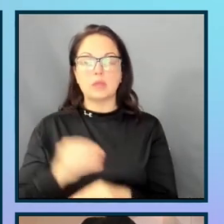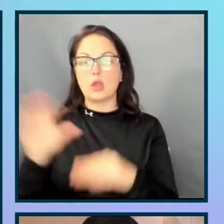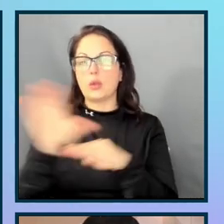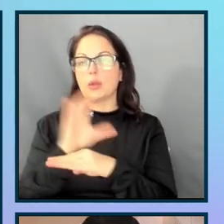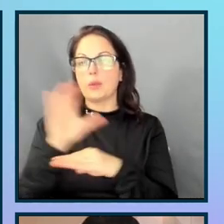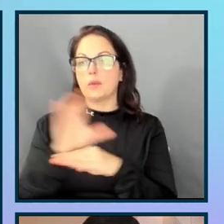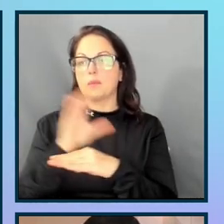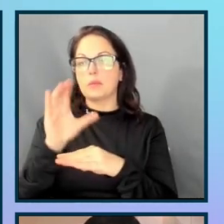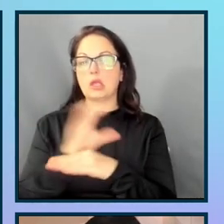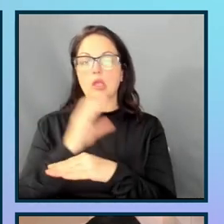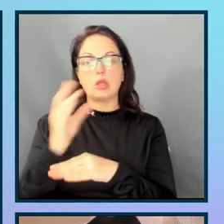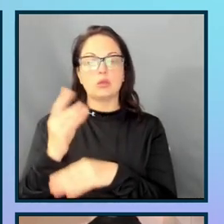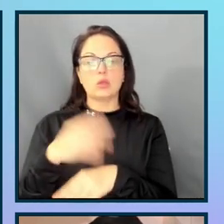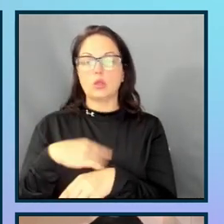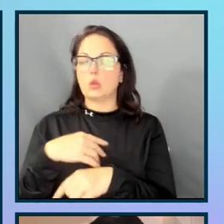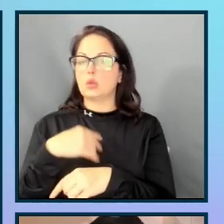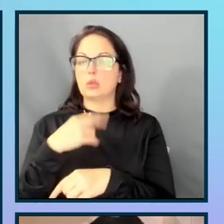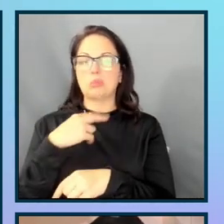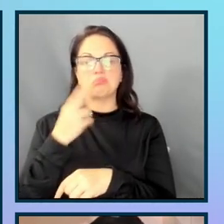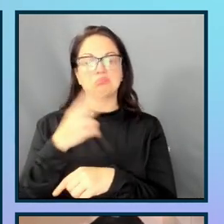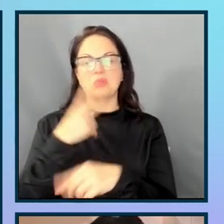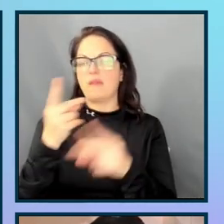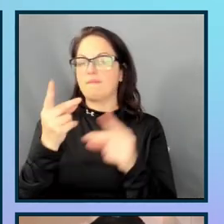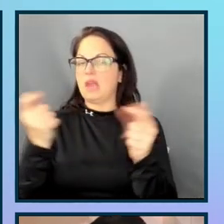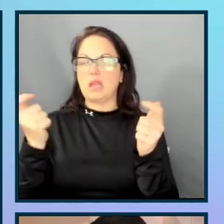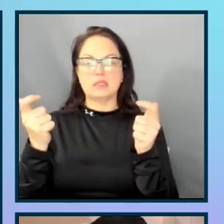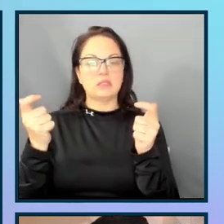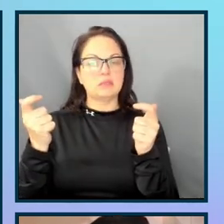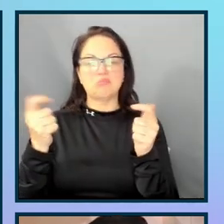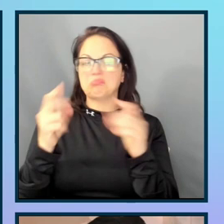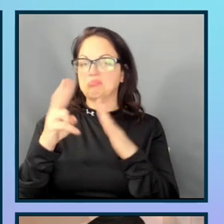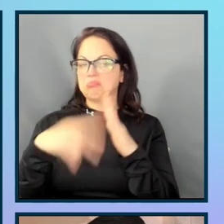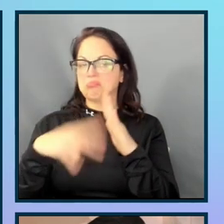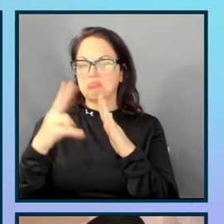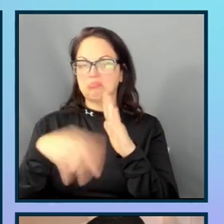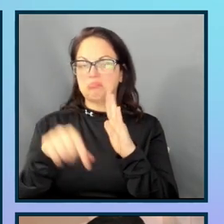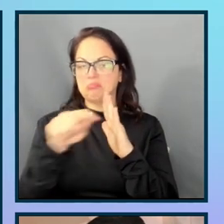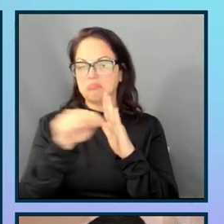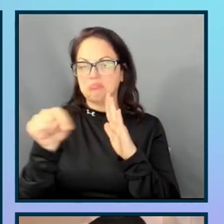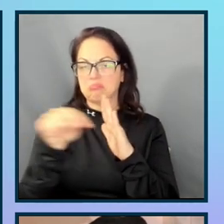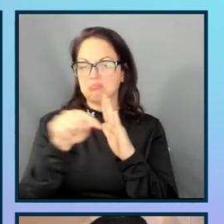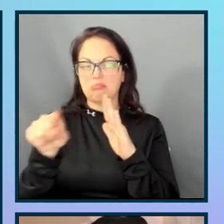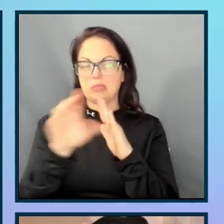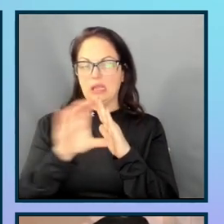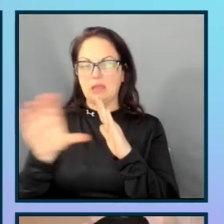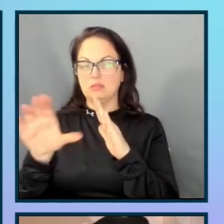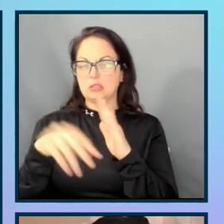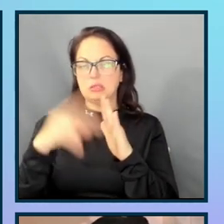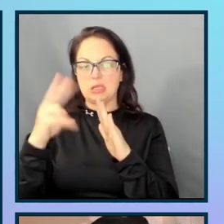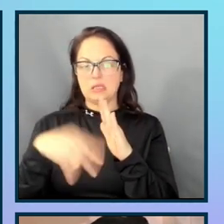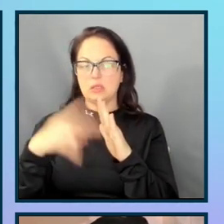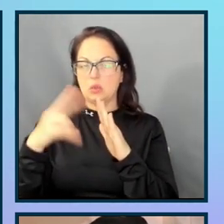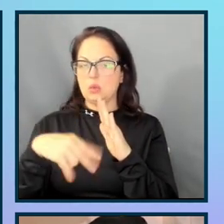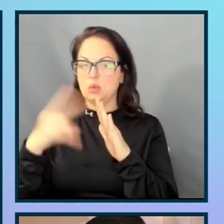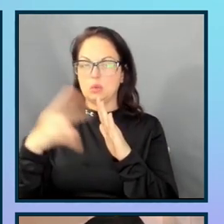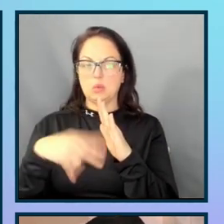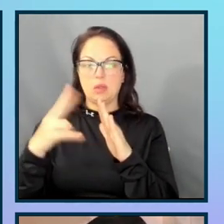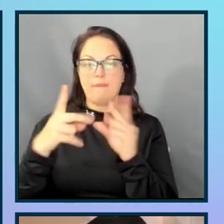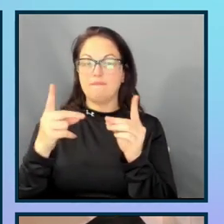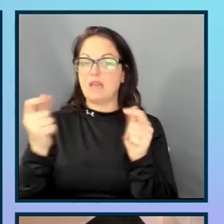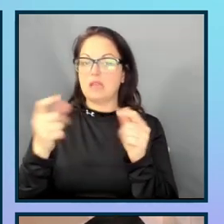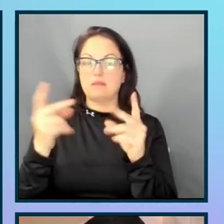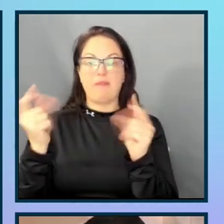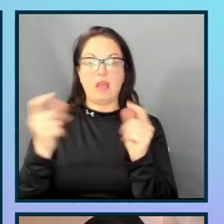enable screen reader. Banner. Enter. Visited. Link. Entering. Granoa Bar. Uncheck. Mixed nuts. Granoa Bar. Leaving code. Entering code.